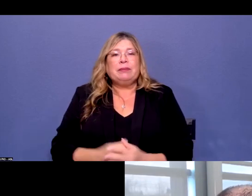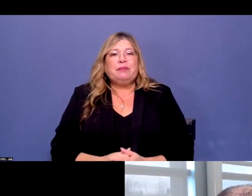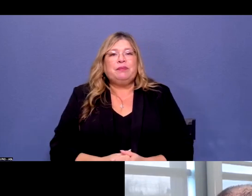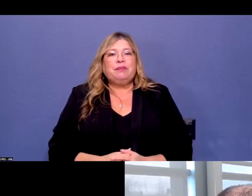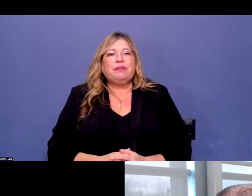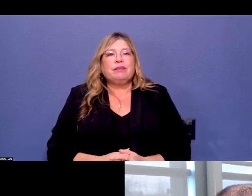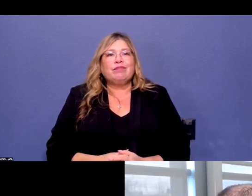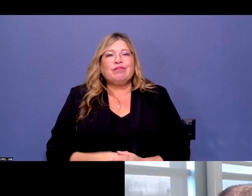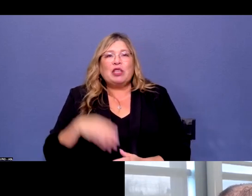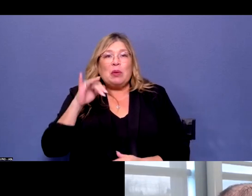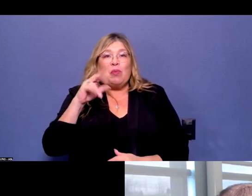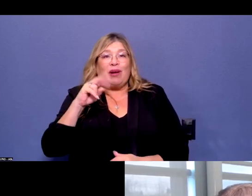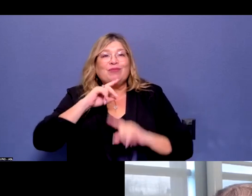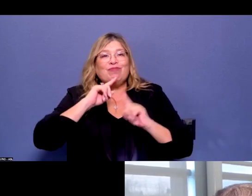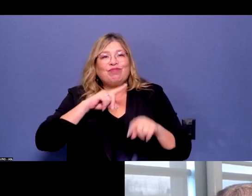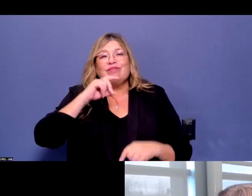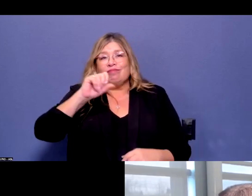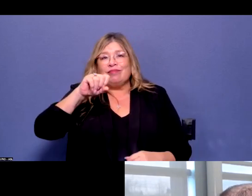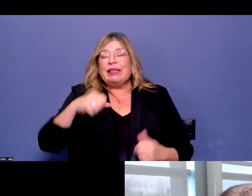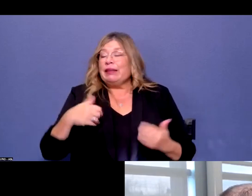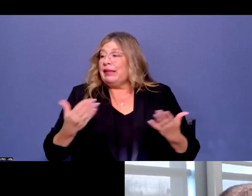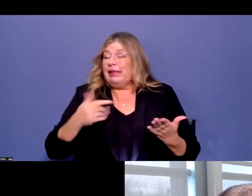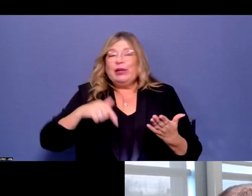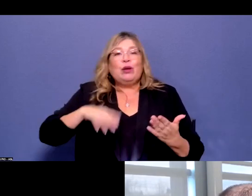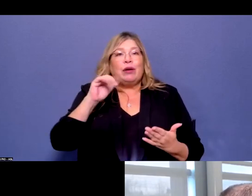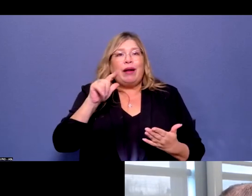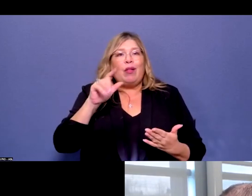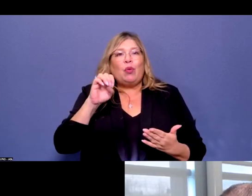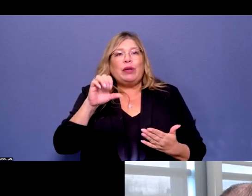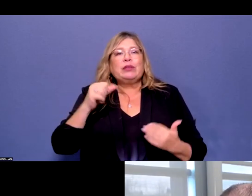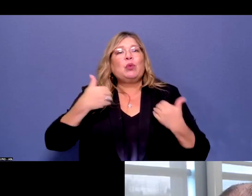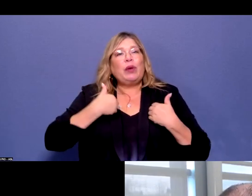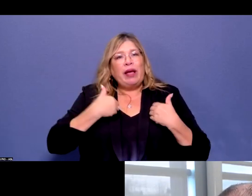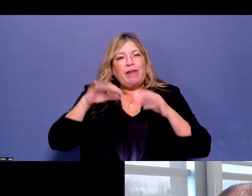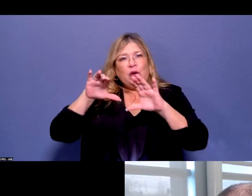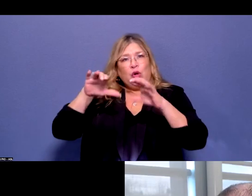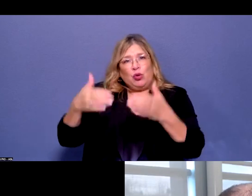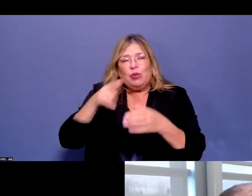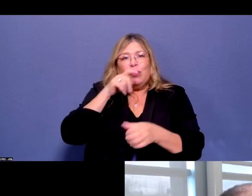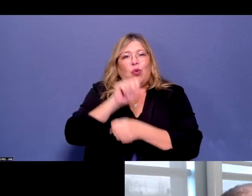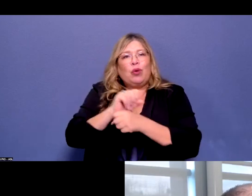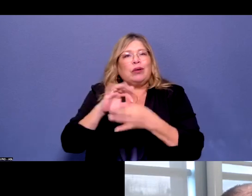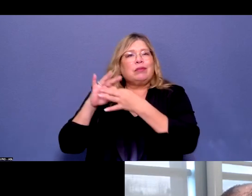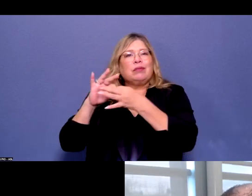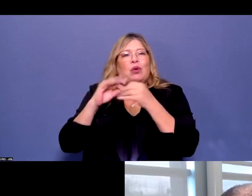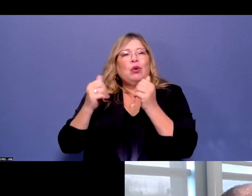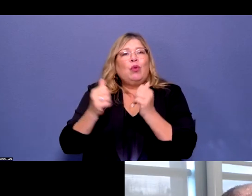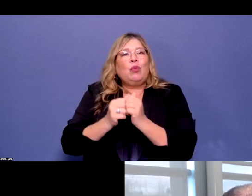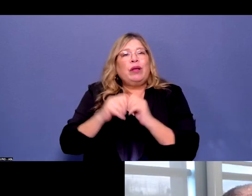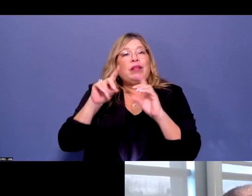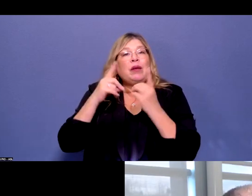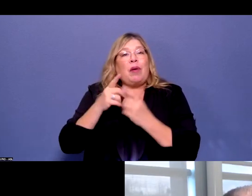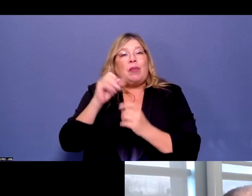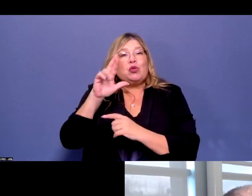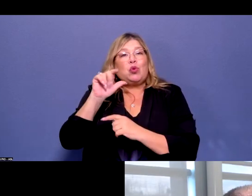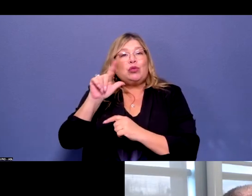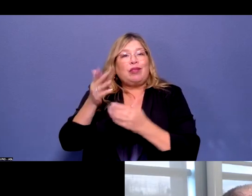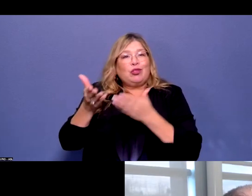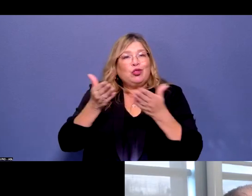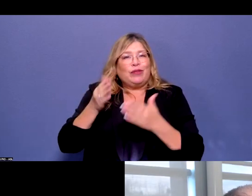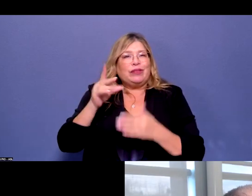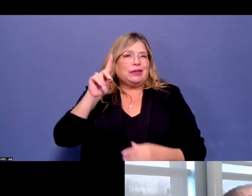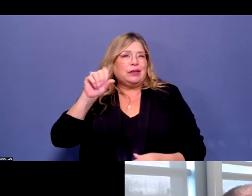Operations Center, there's a group led by the California Department of Social Services that works very closely with the American Red Cross and local county